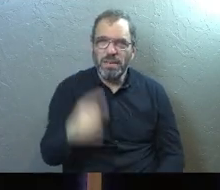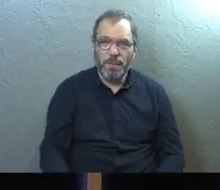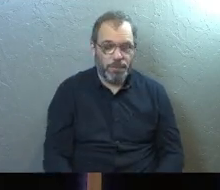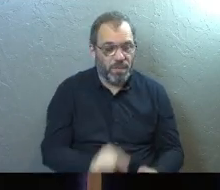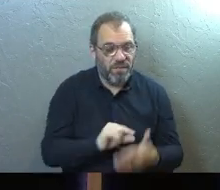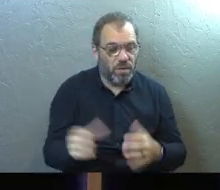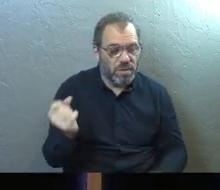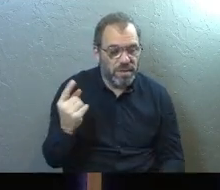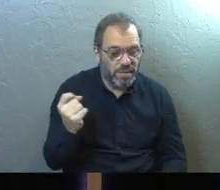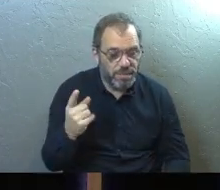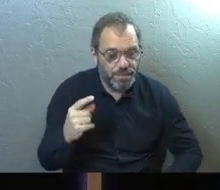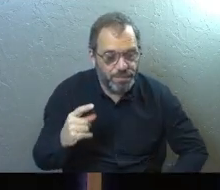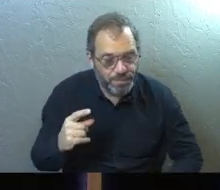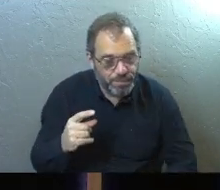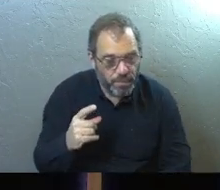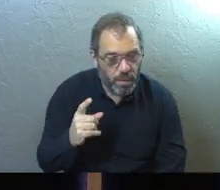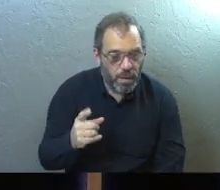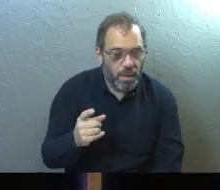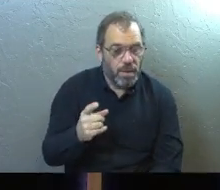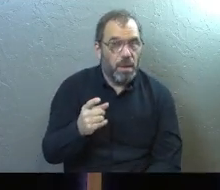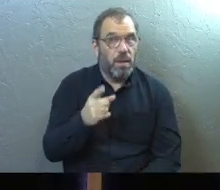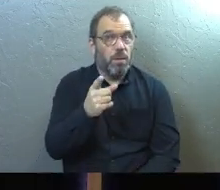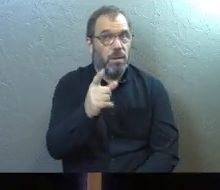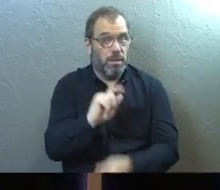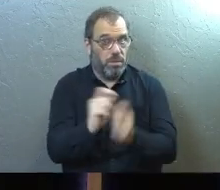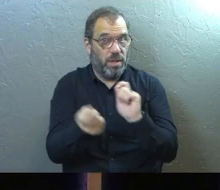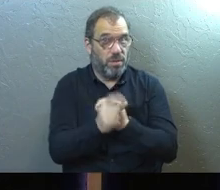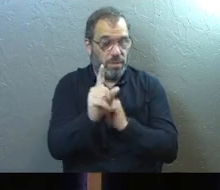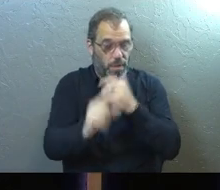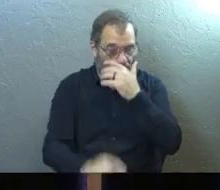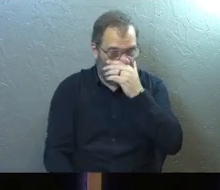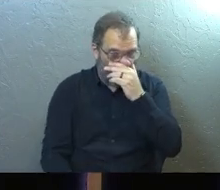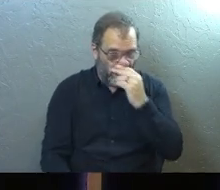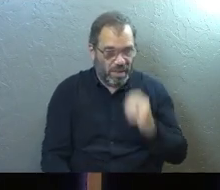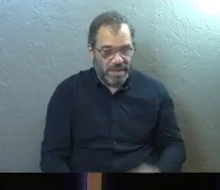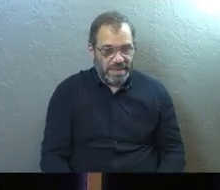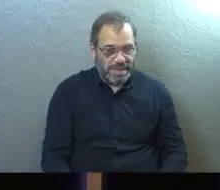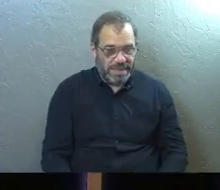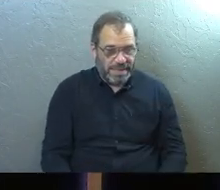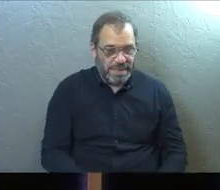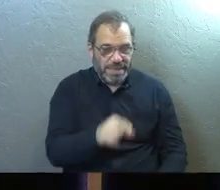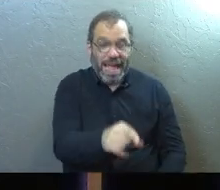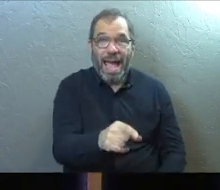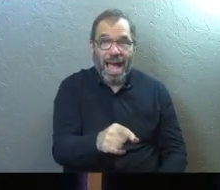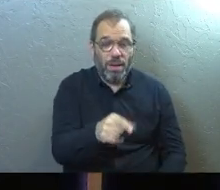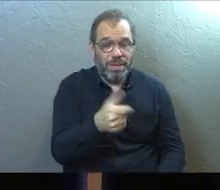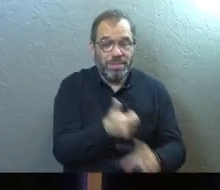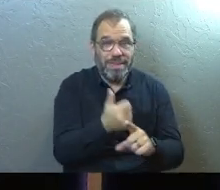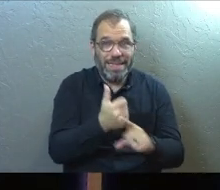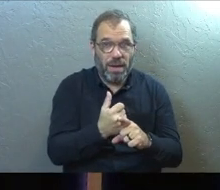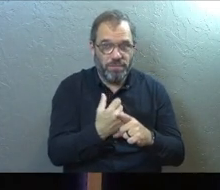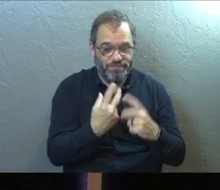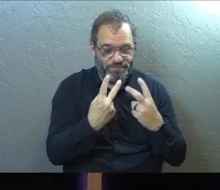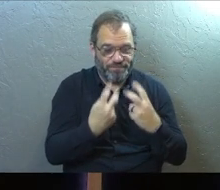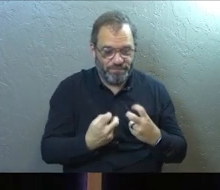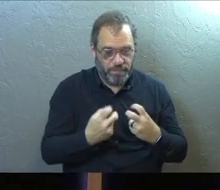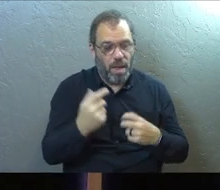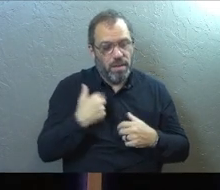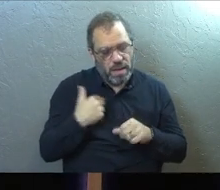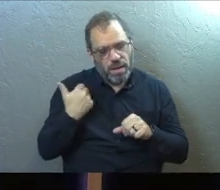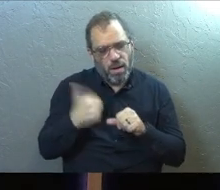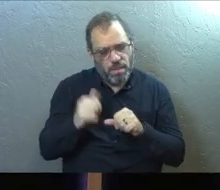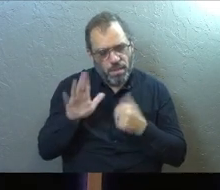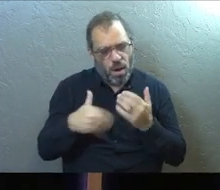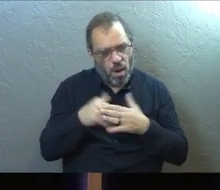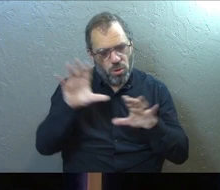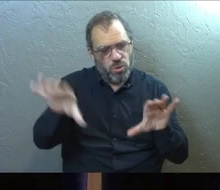Verse 11 is where it turns. He begins to speak to himself. But then I recall